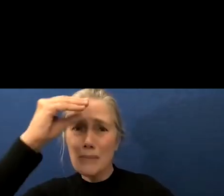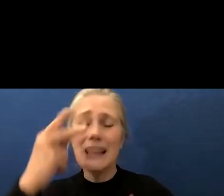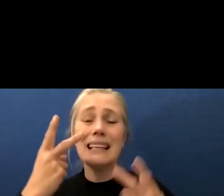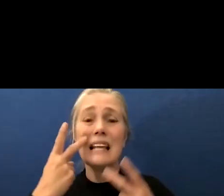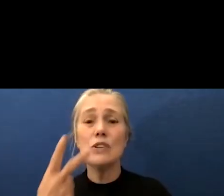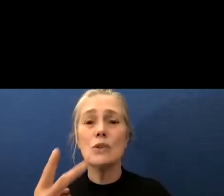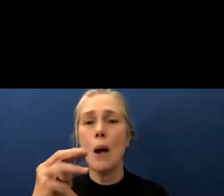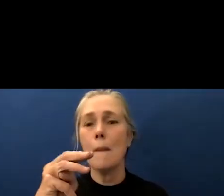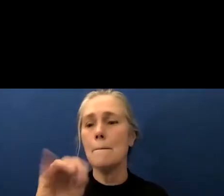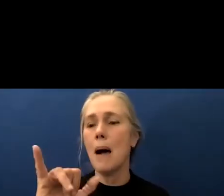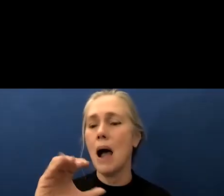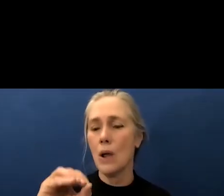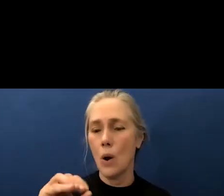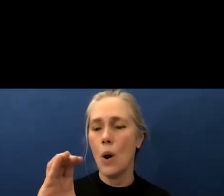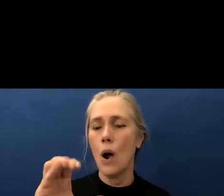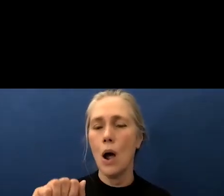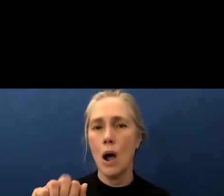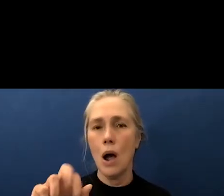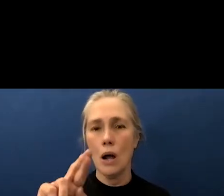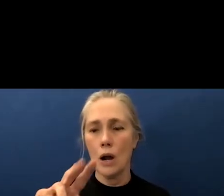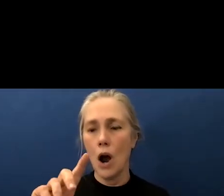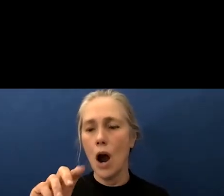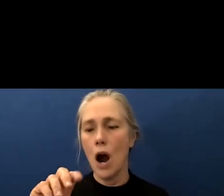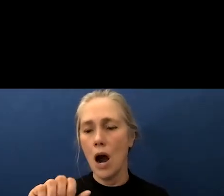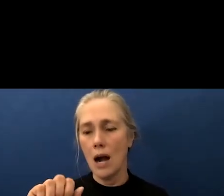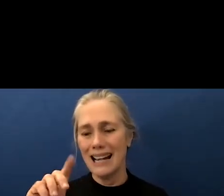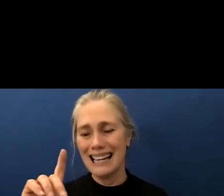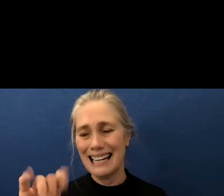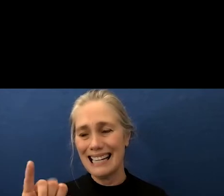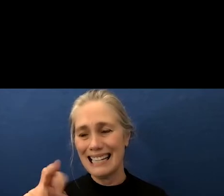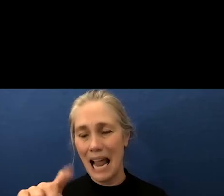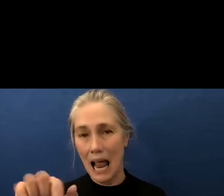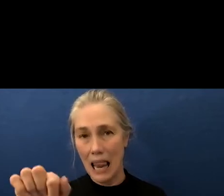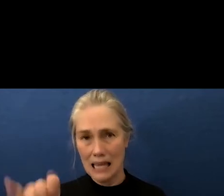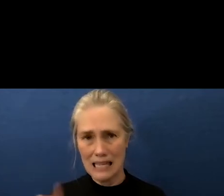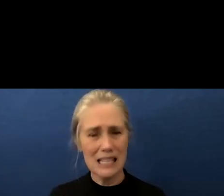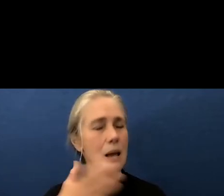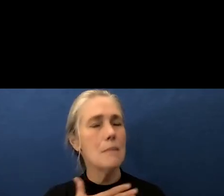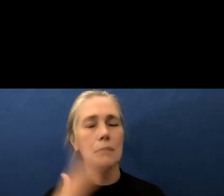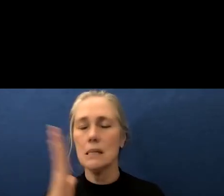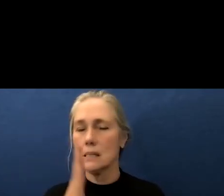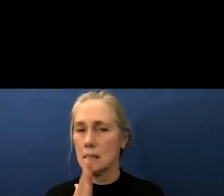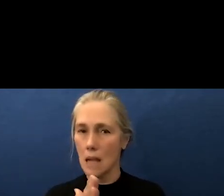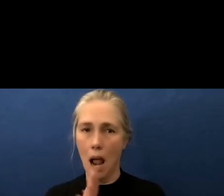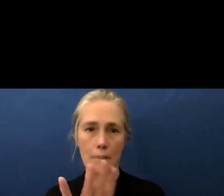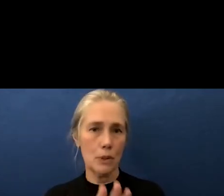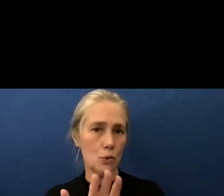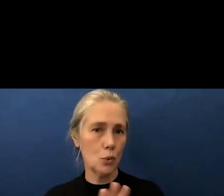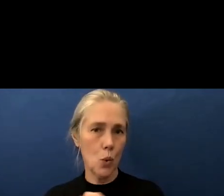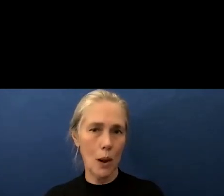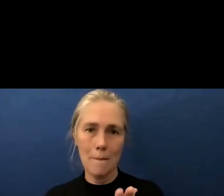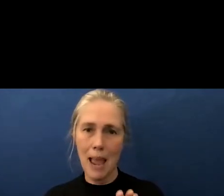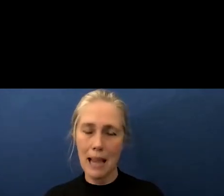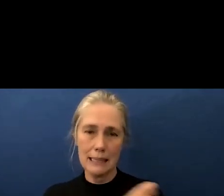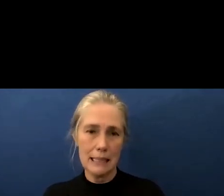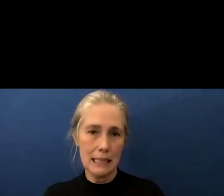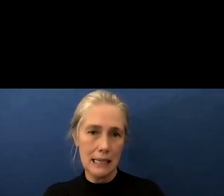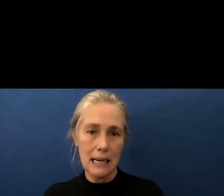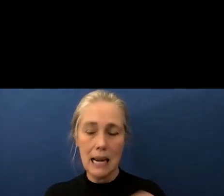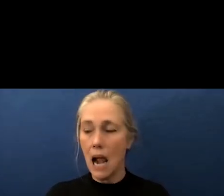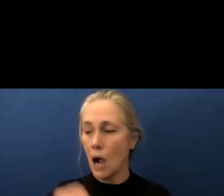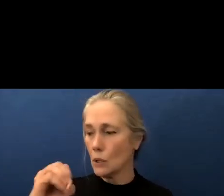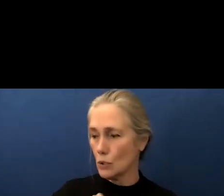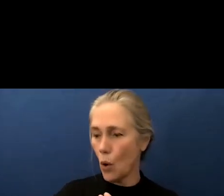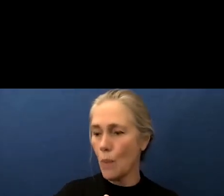risk there must be choice please stop school vaccine mandates in an october 29 study published in the